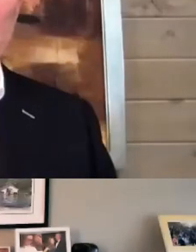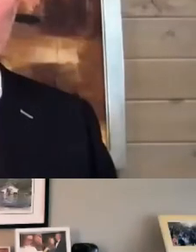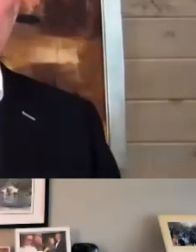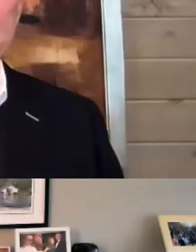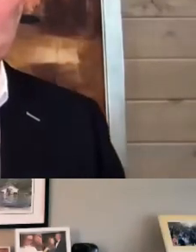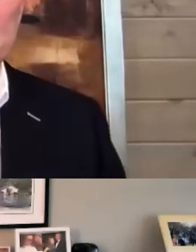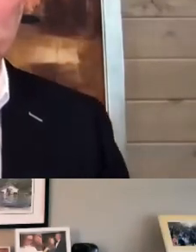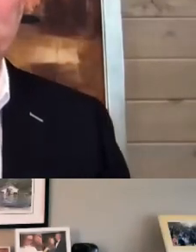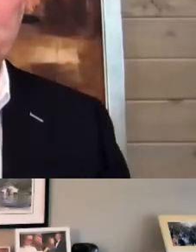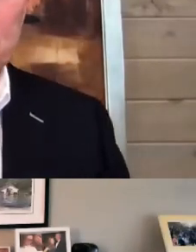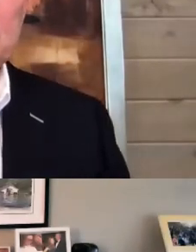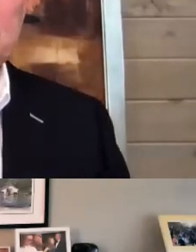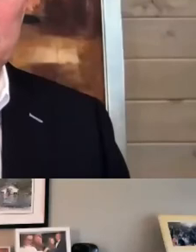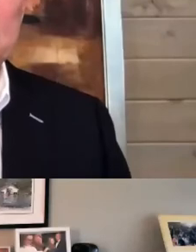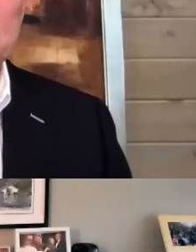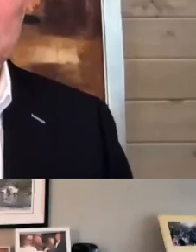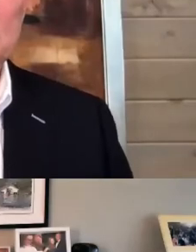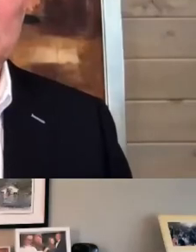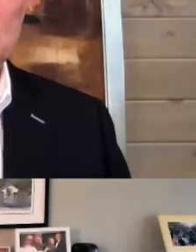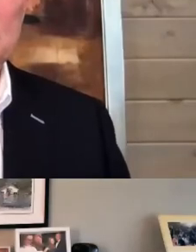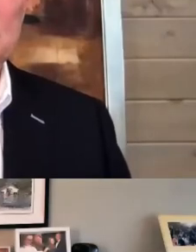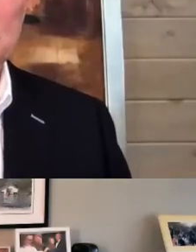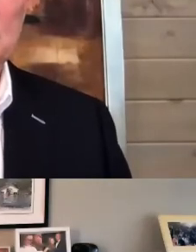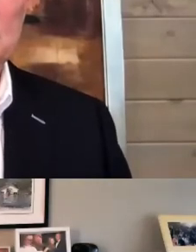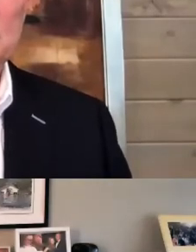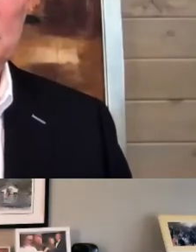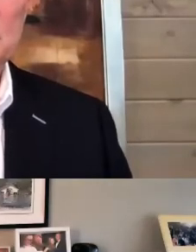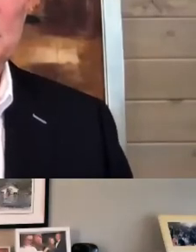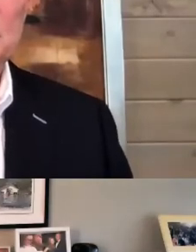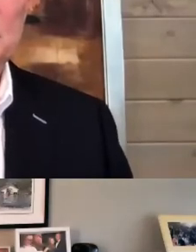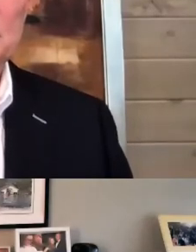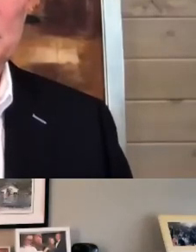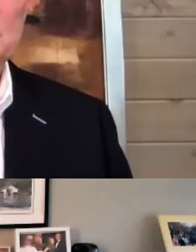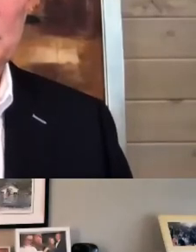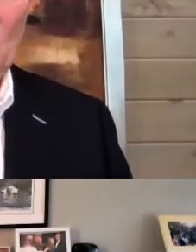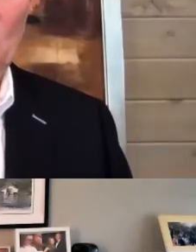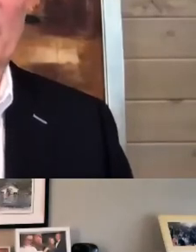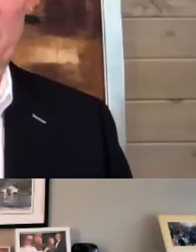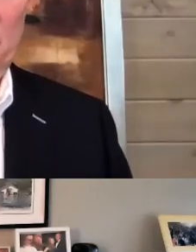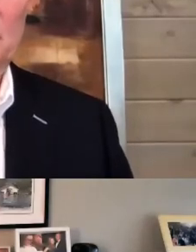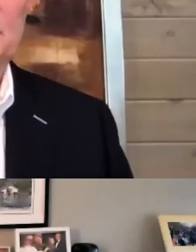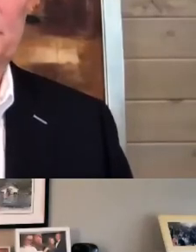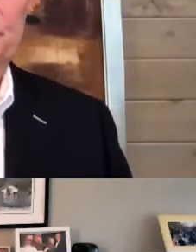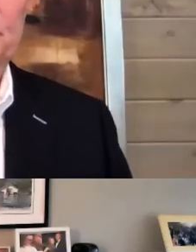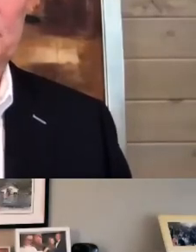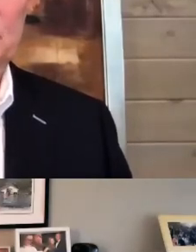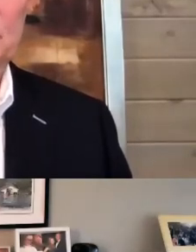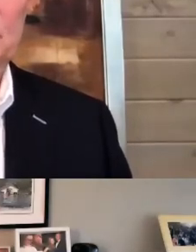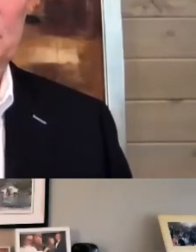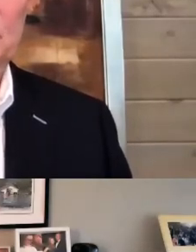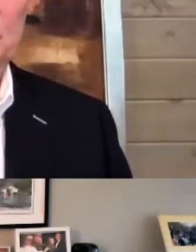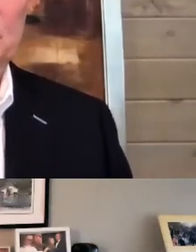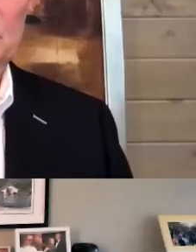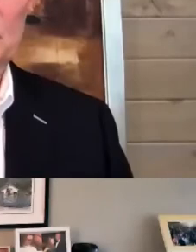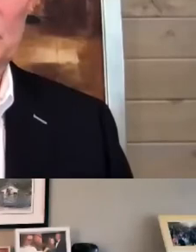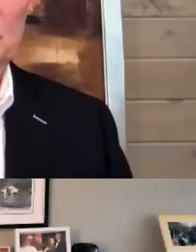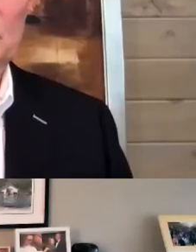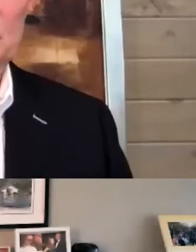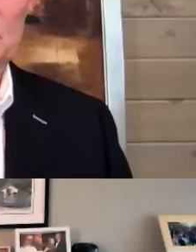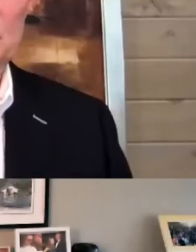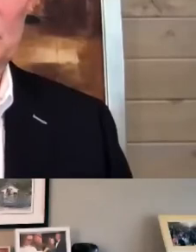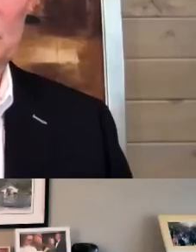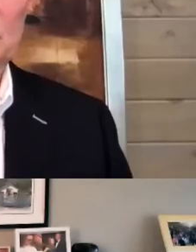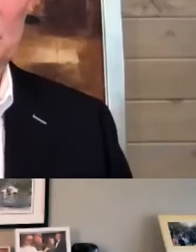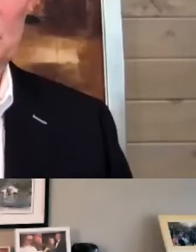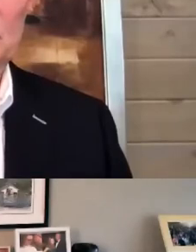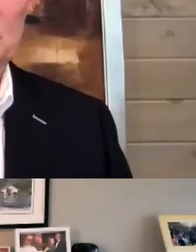flexibly, to look differently? And, you know, to some degree, take risk, because change is often about risk. And so, how did